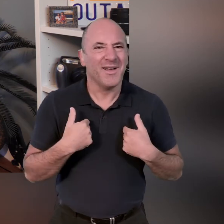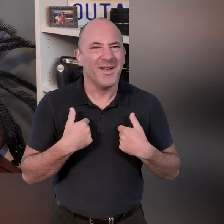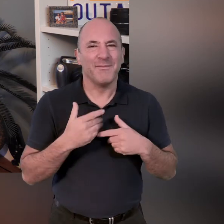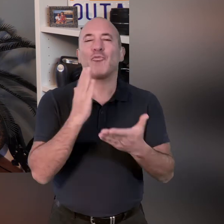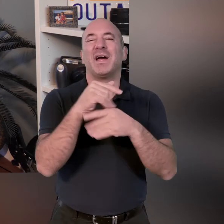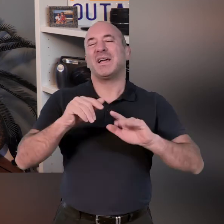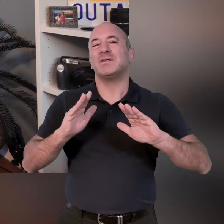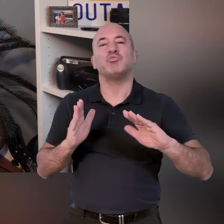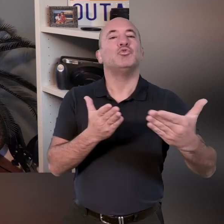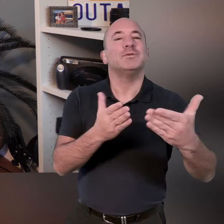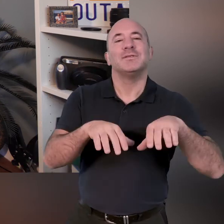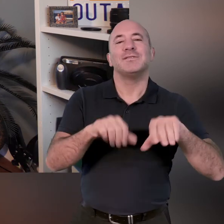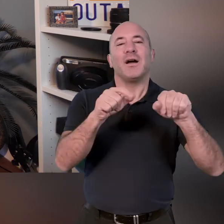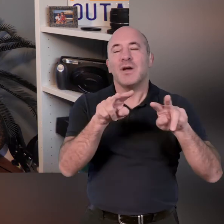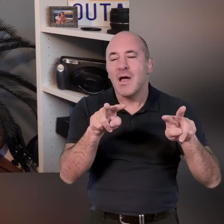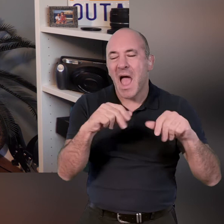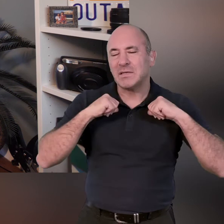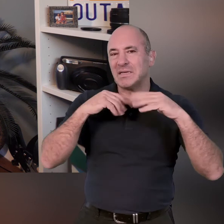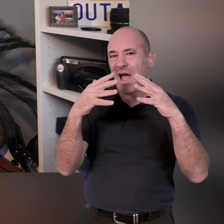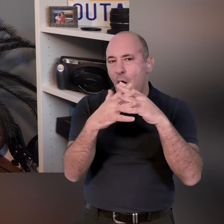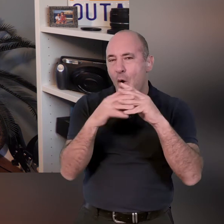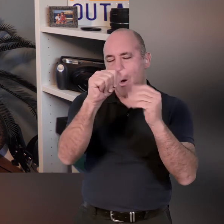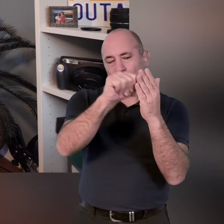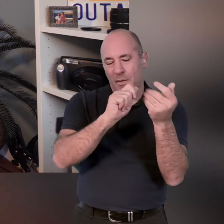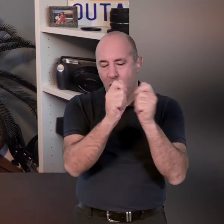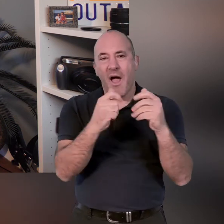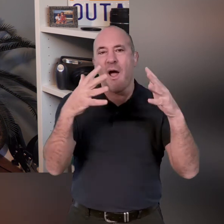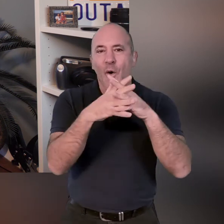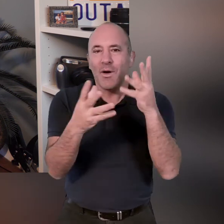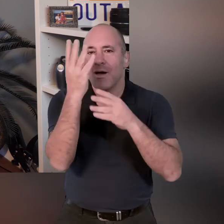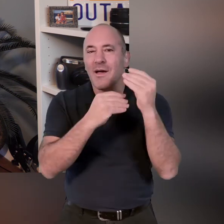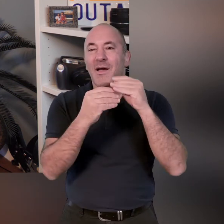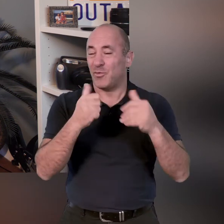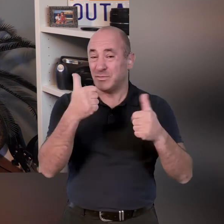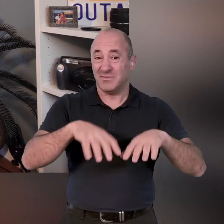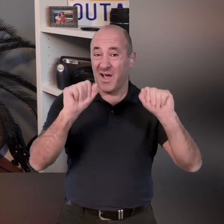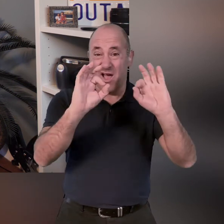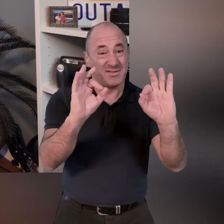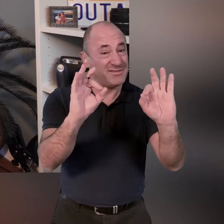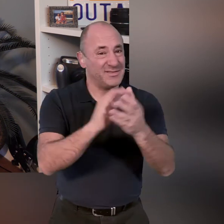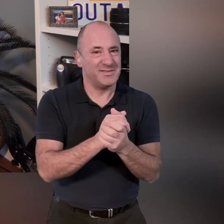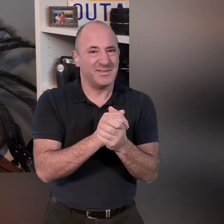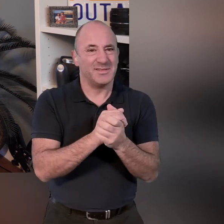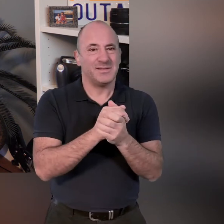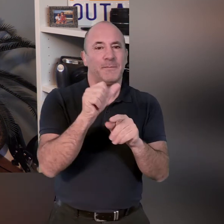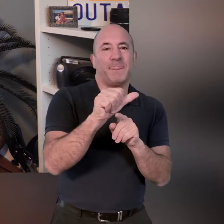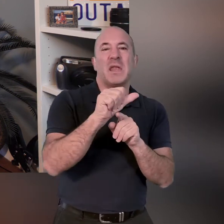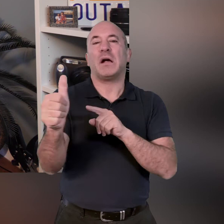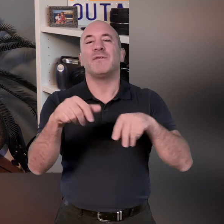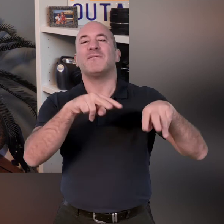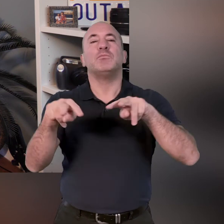but as this is just an introduction how to uh do the exercises and make your own program i think it's a fantastic place to get started